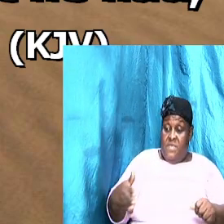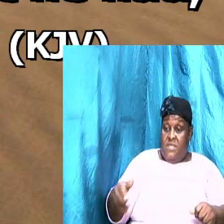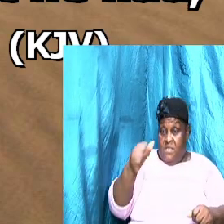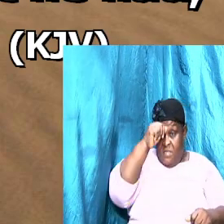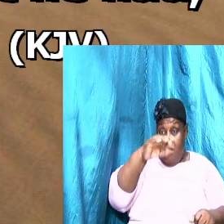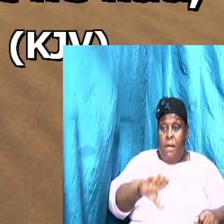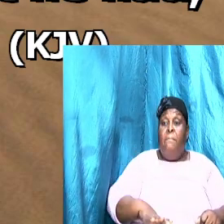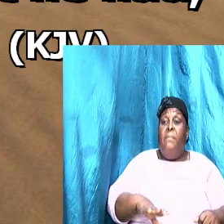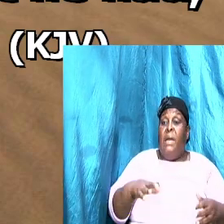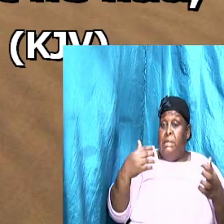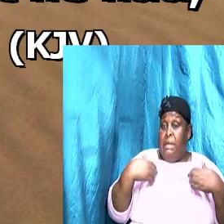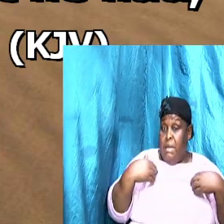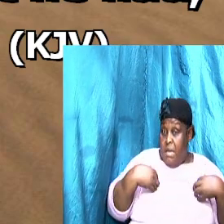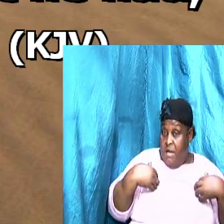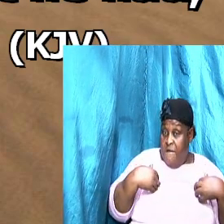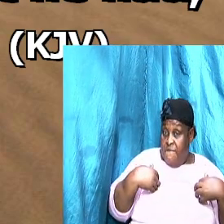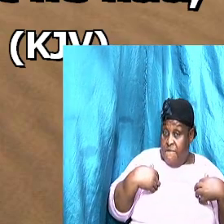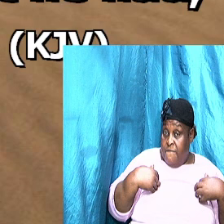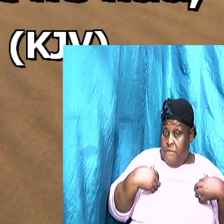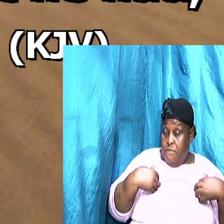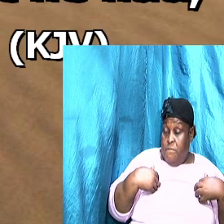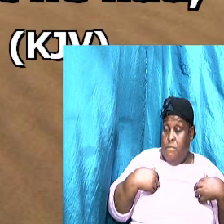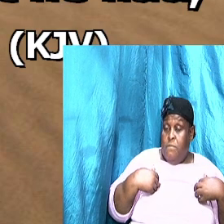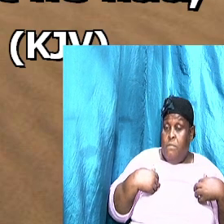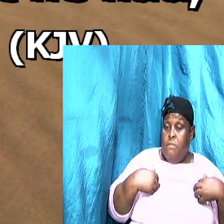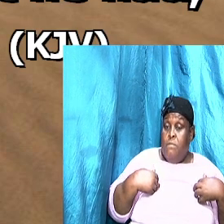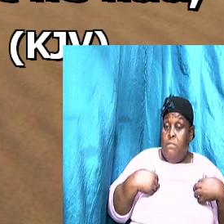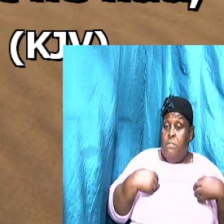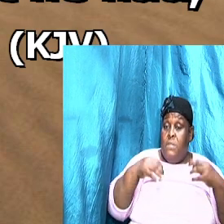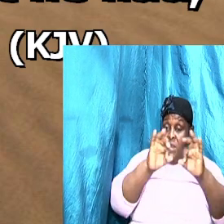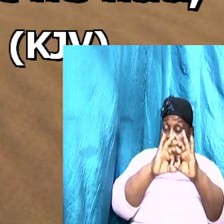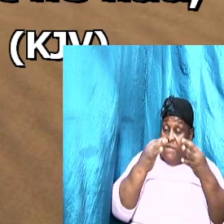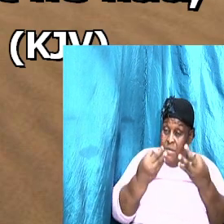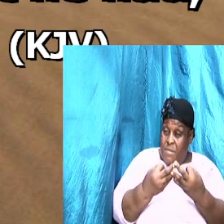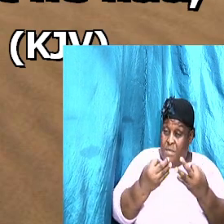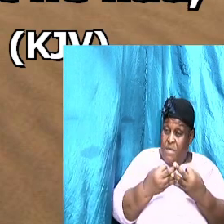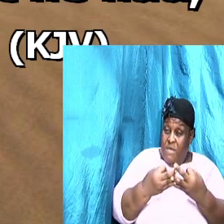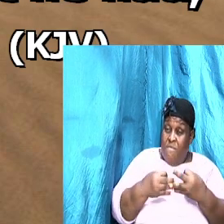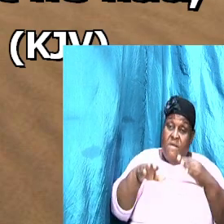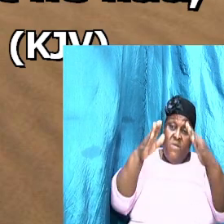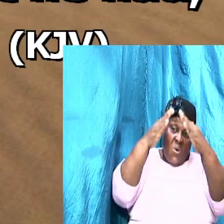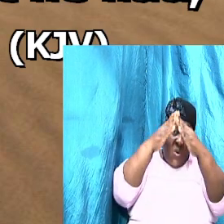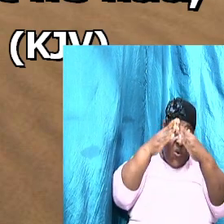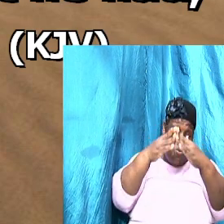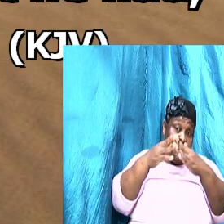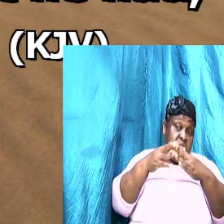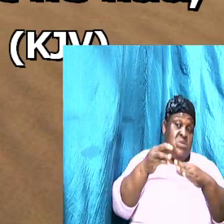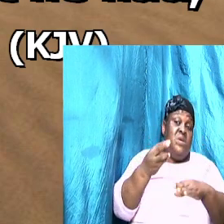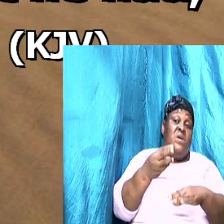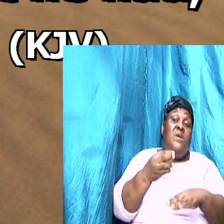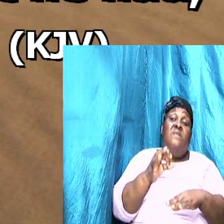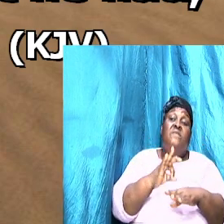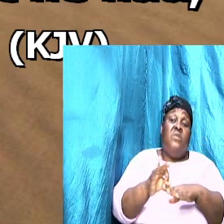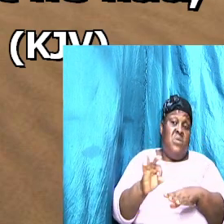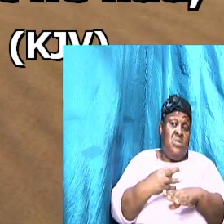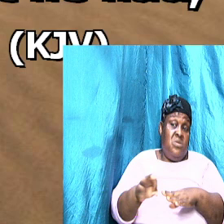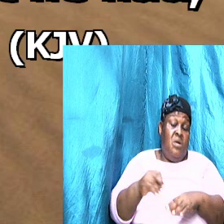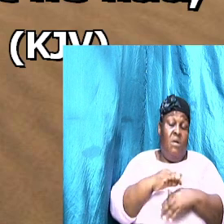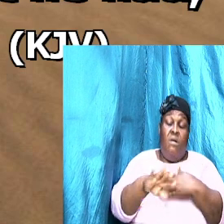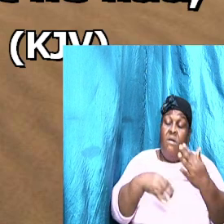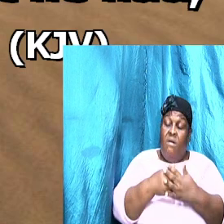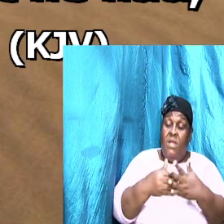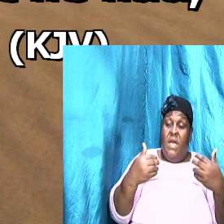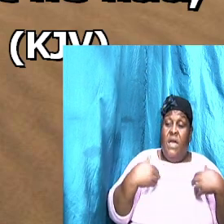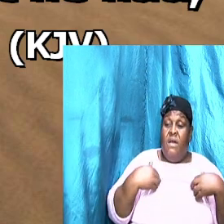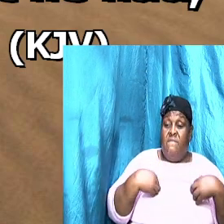just himself and then his wife and then his children, but if he had a house, furniture, whatever, all that he had and